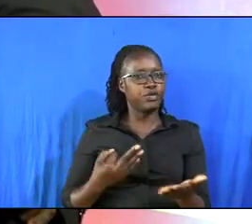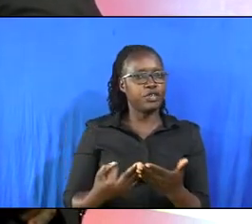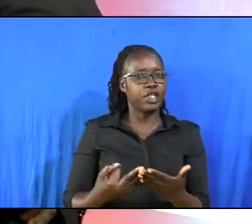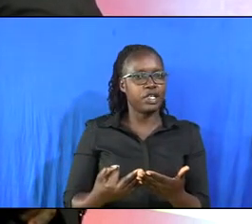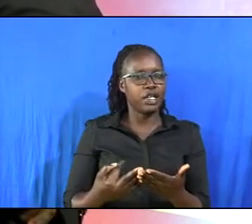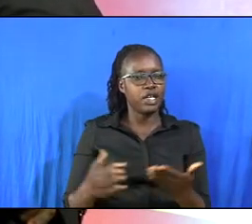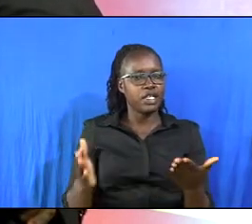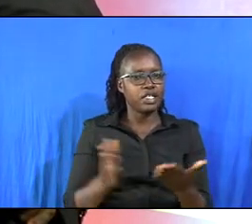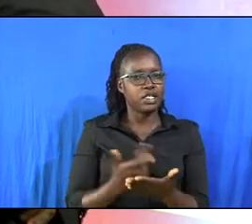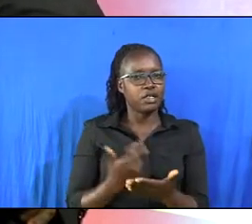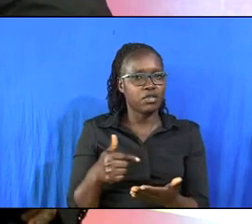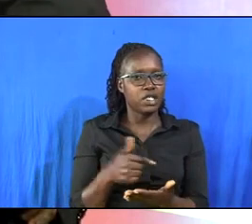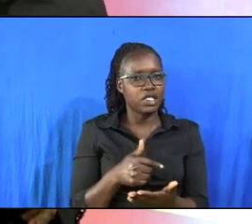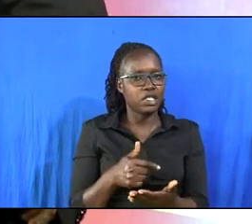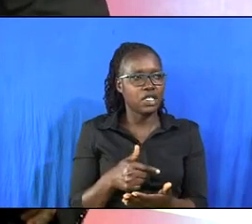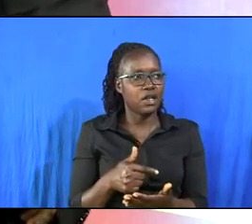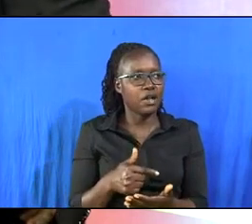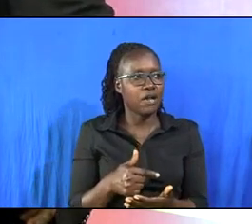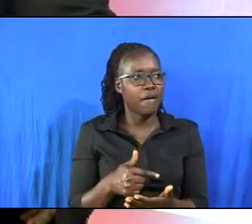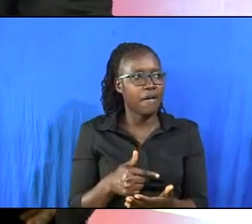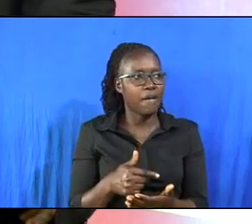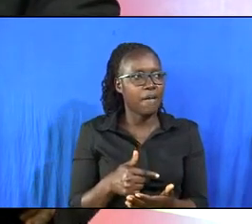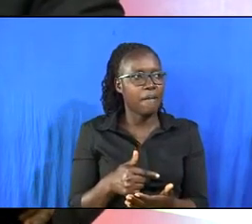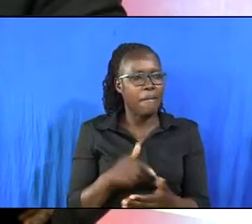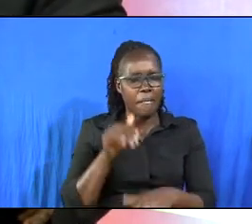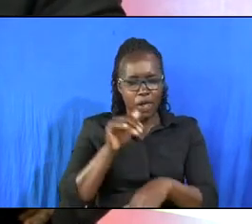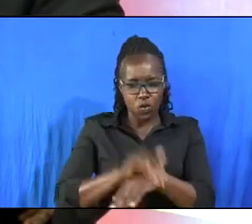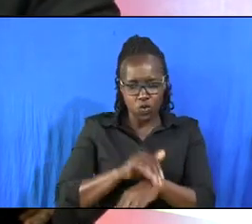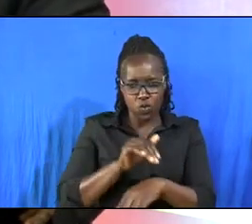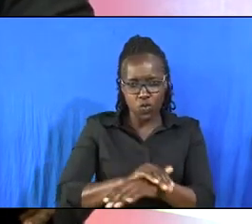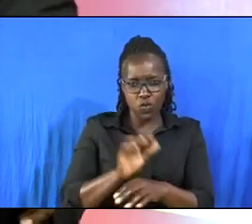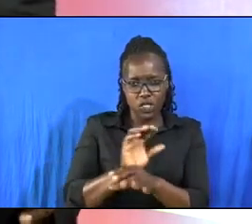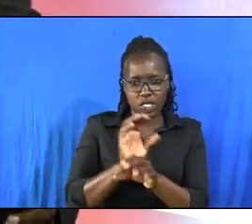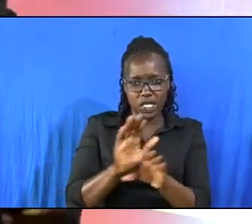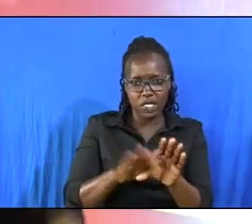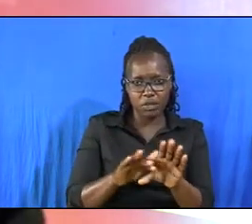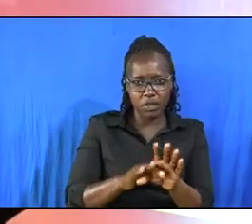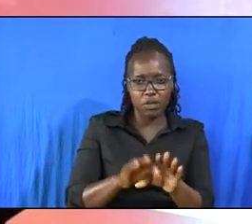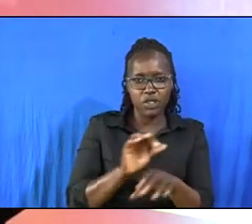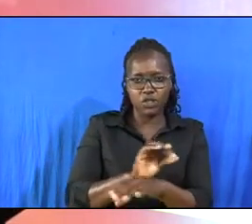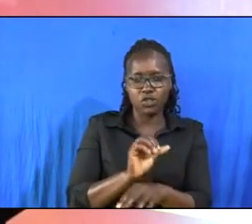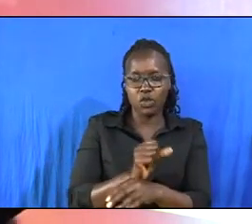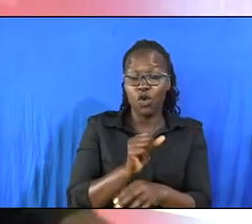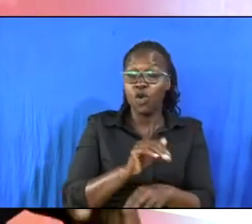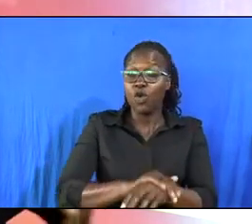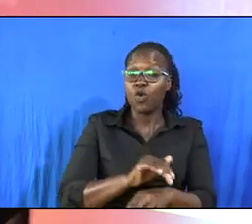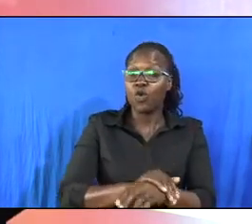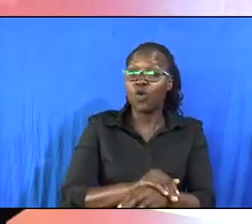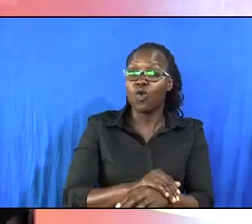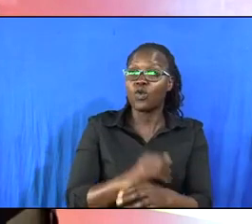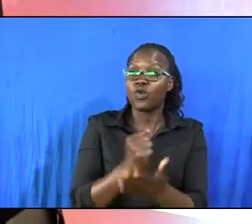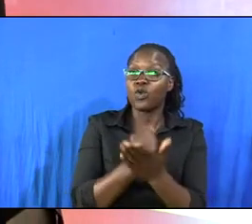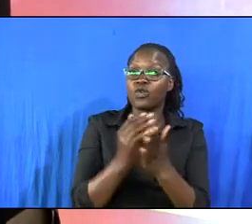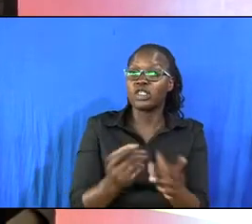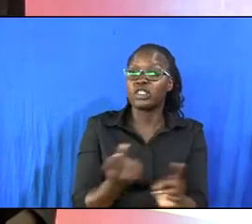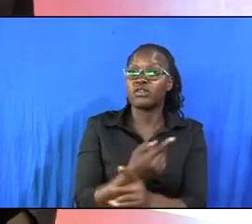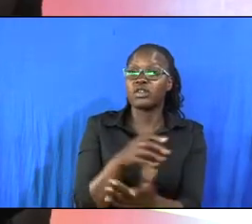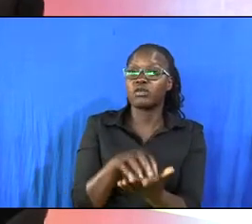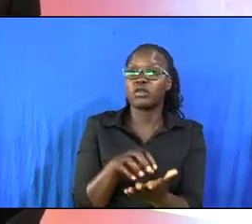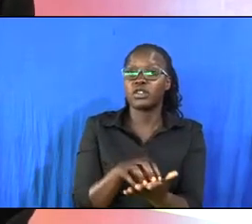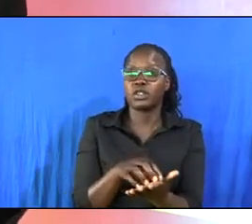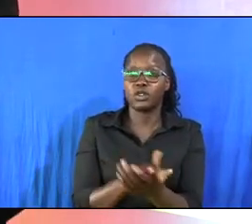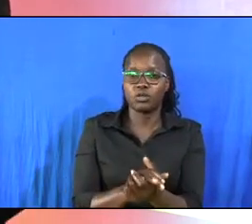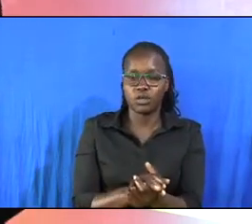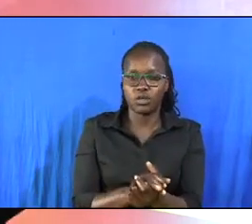some of us were very good church members very good officers in different positions of